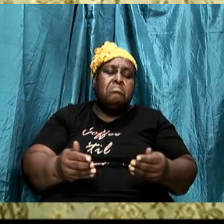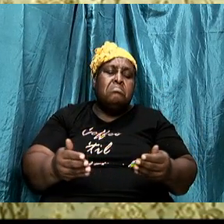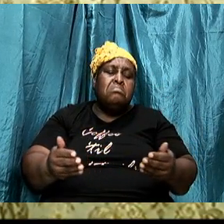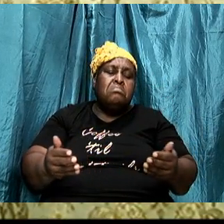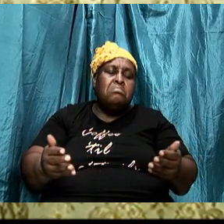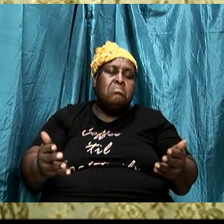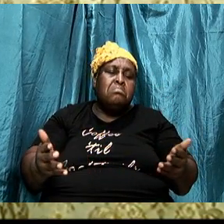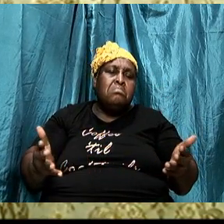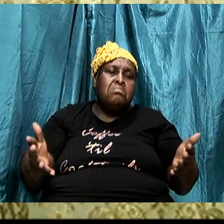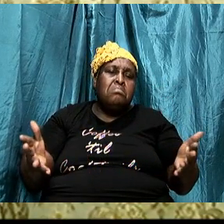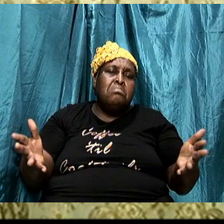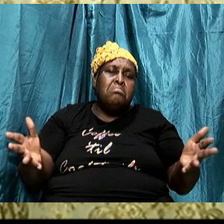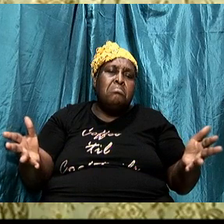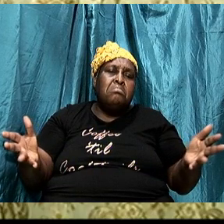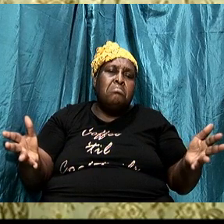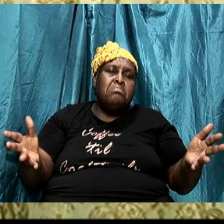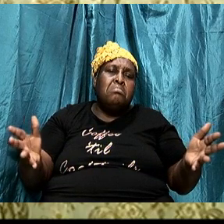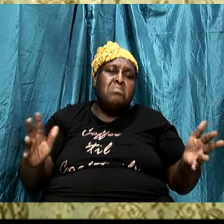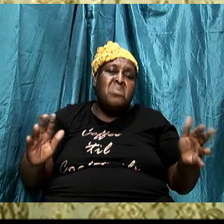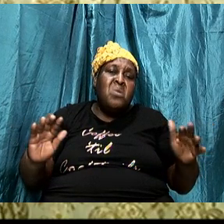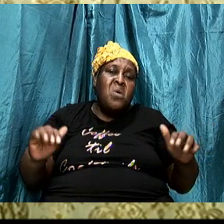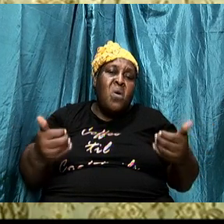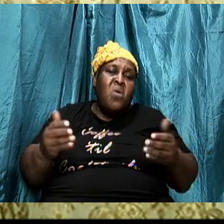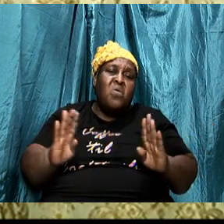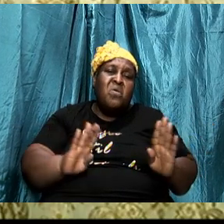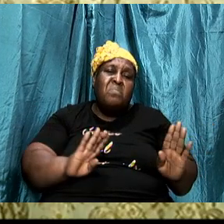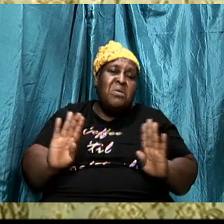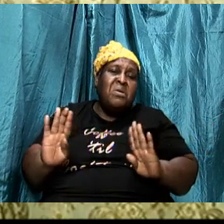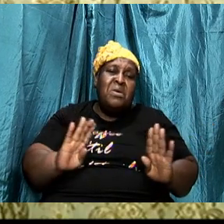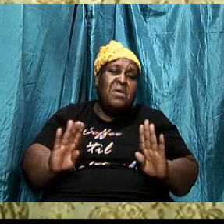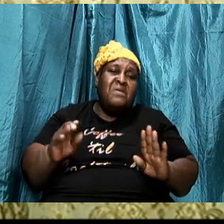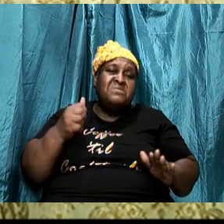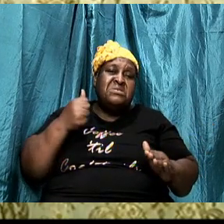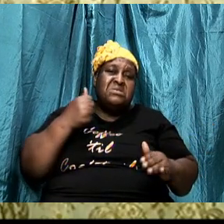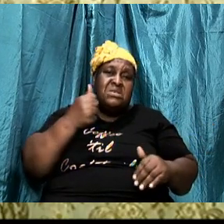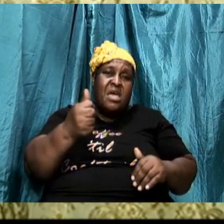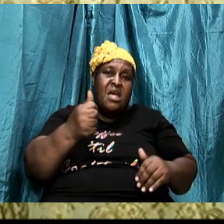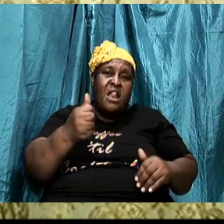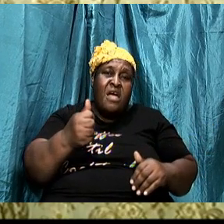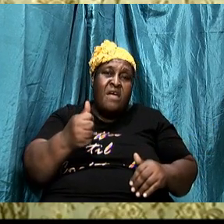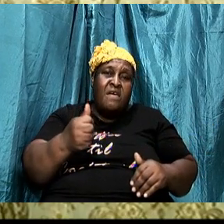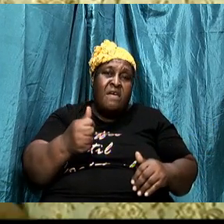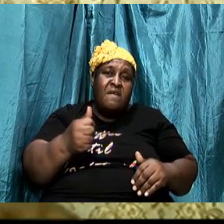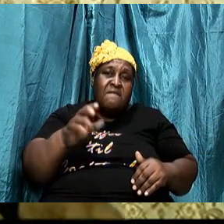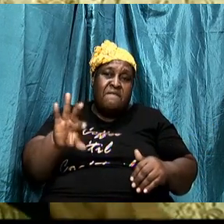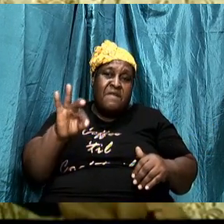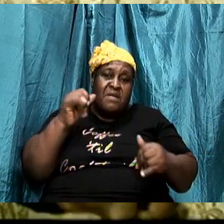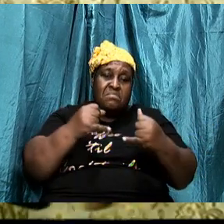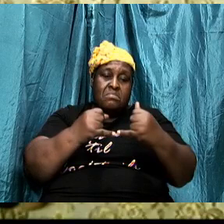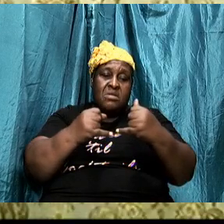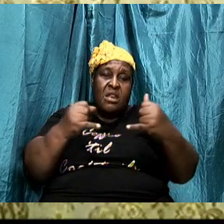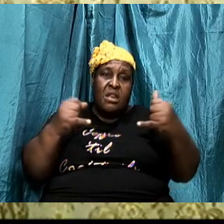just by how they attire themselves you find that the line is faded away because the